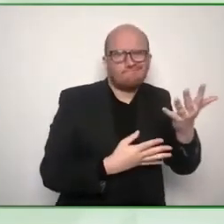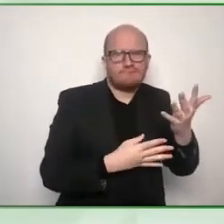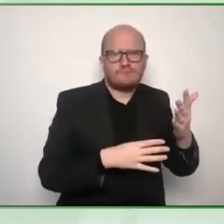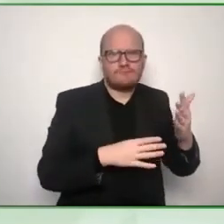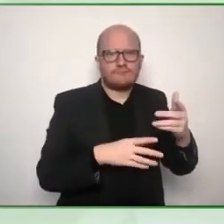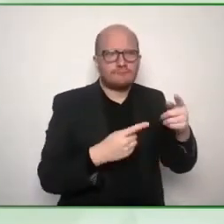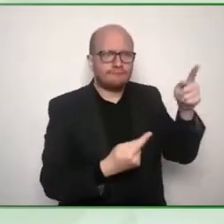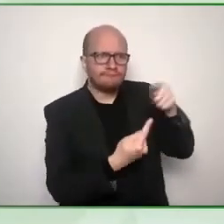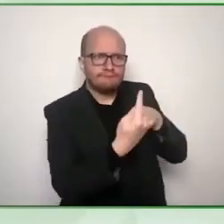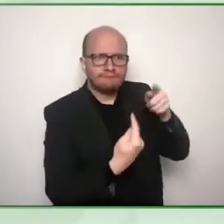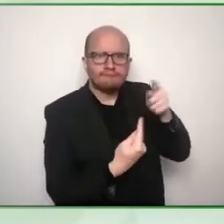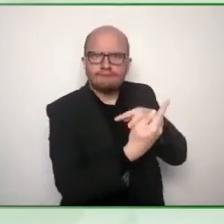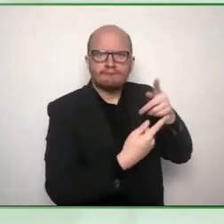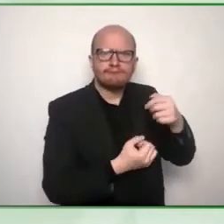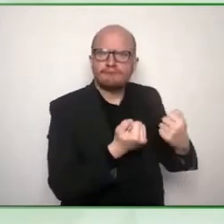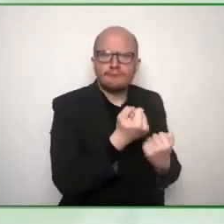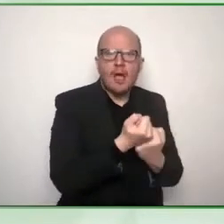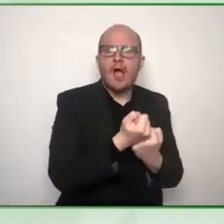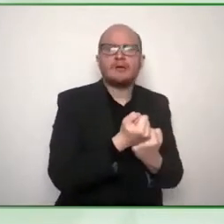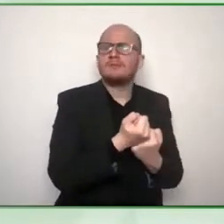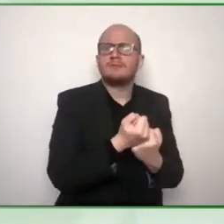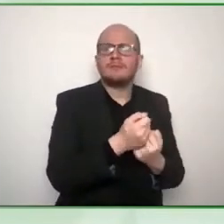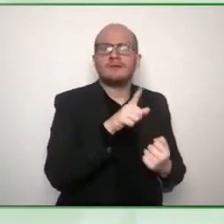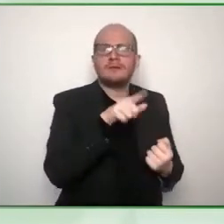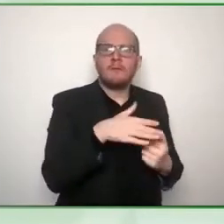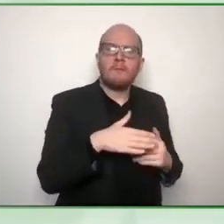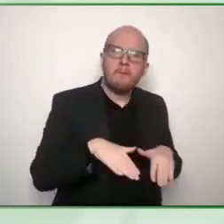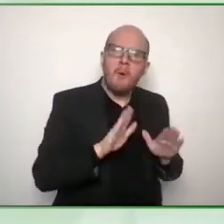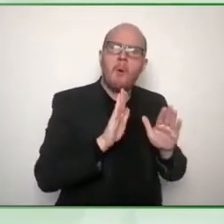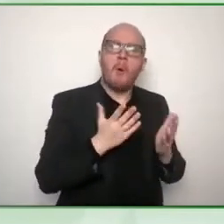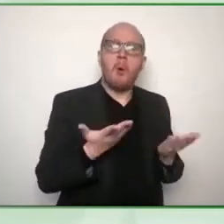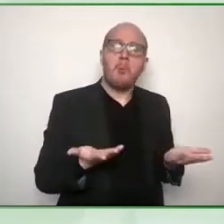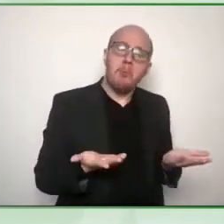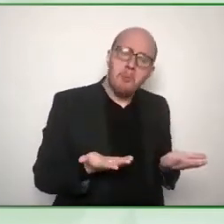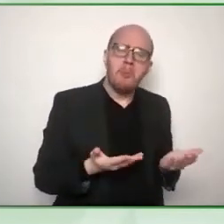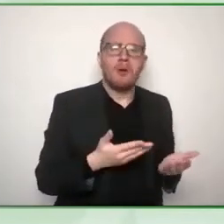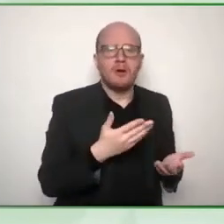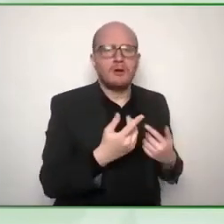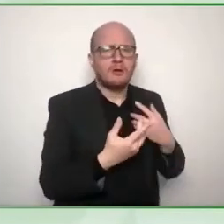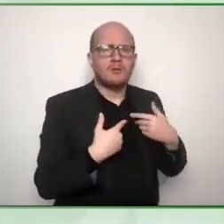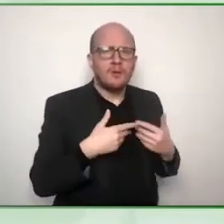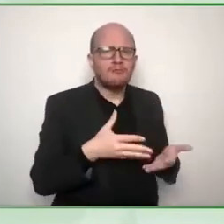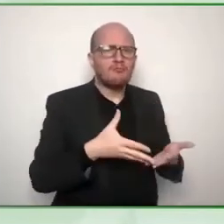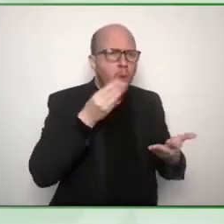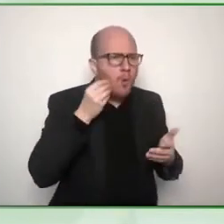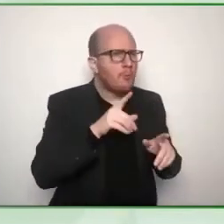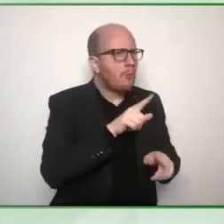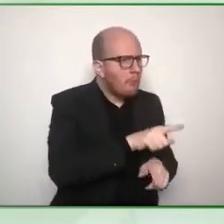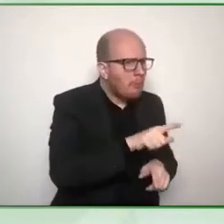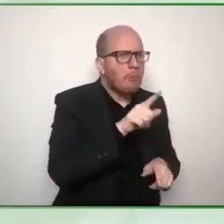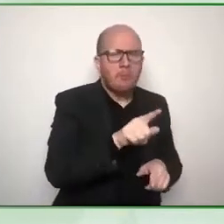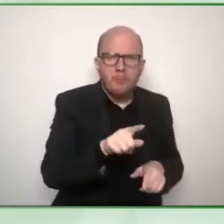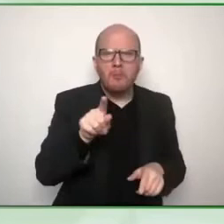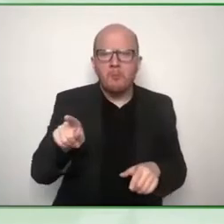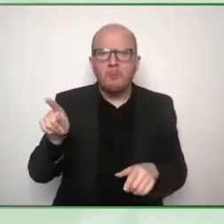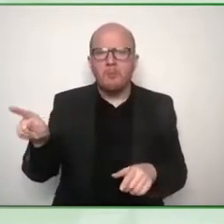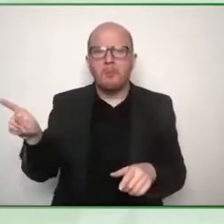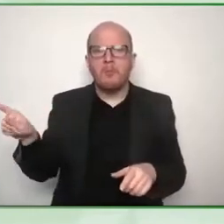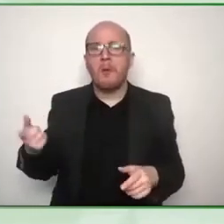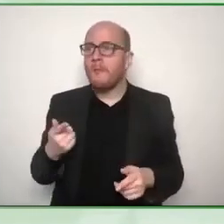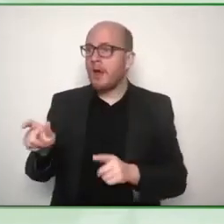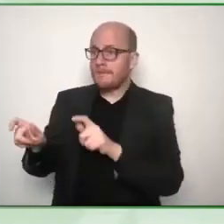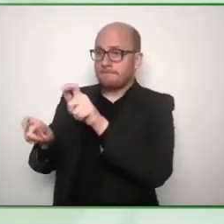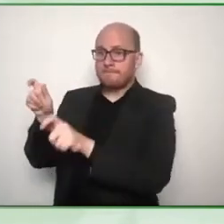did hit it from both ways but so we were very lucky with the contacts that we had um that put us in contact with people with